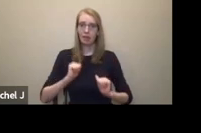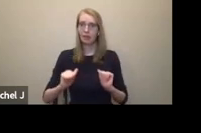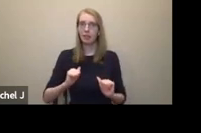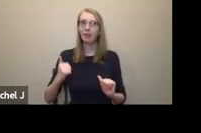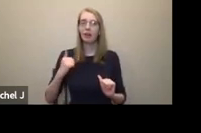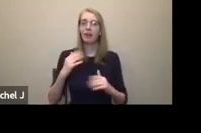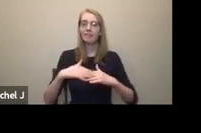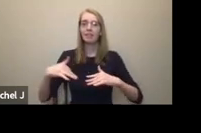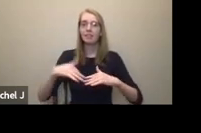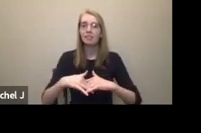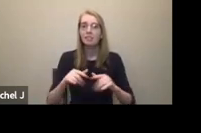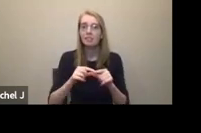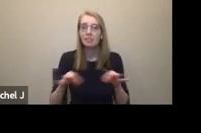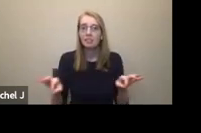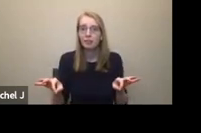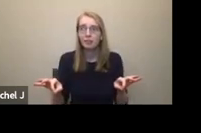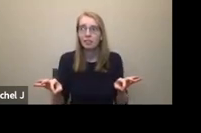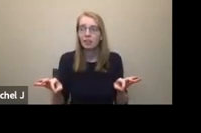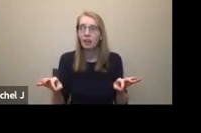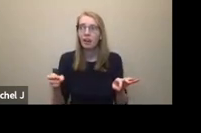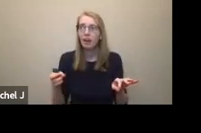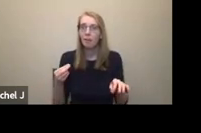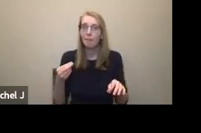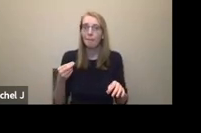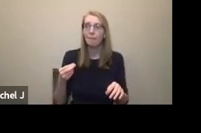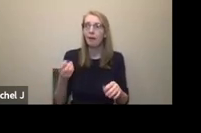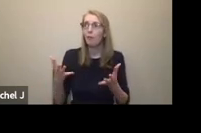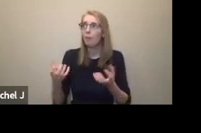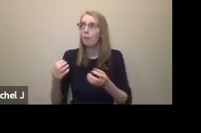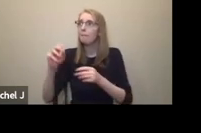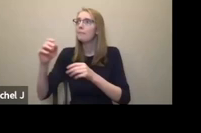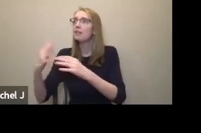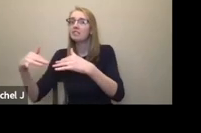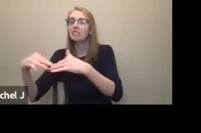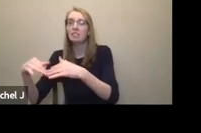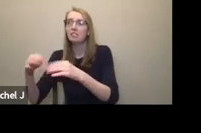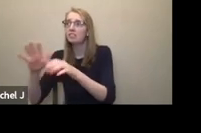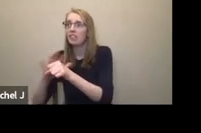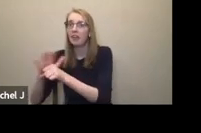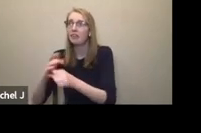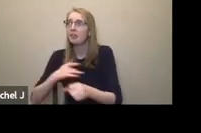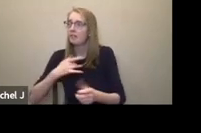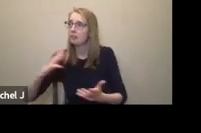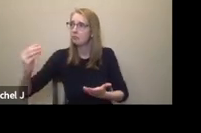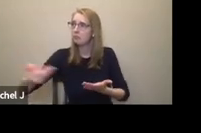can also use symbols, but how do you dress your lobby in a way that people feel welcomed into? Can your disabled artists who are indigenous smudge in your venue?